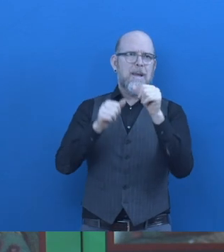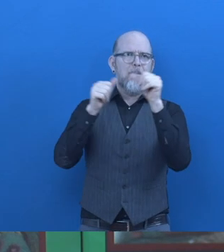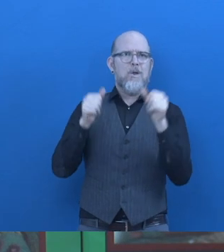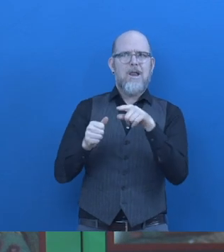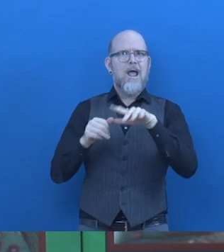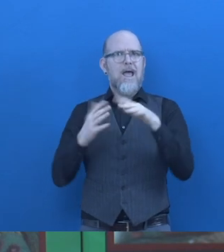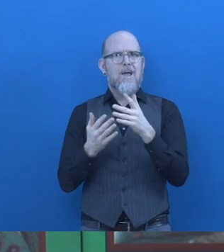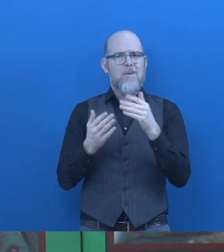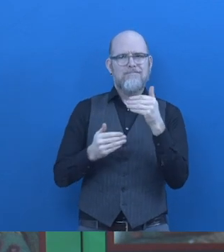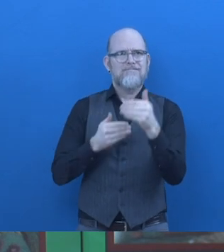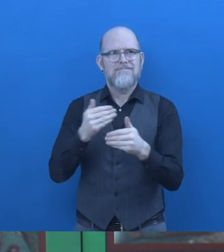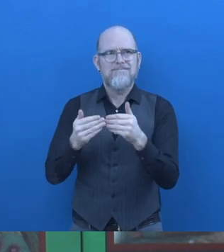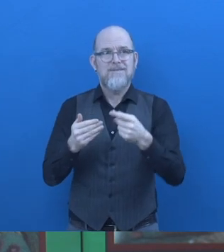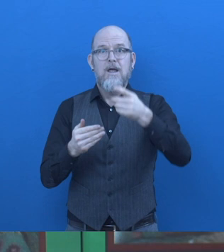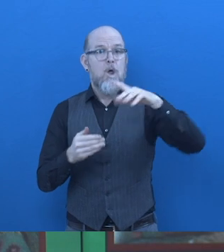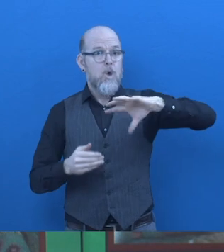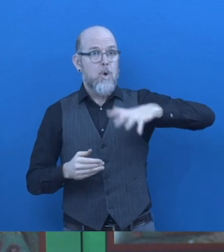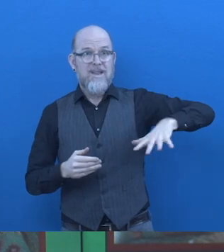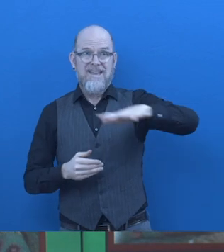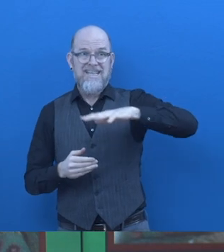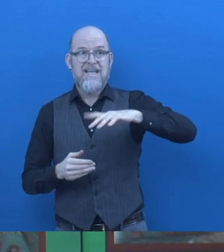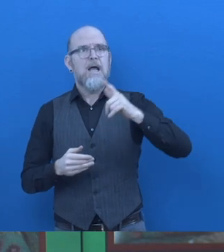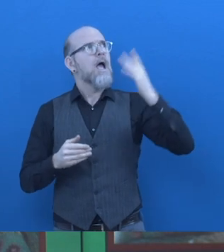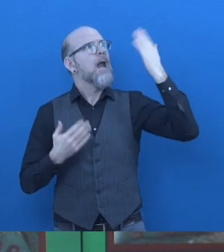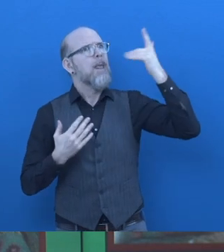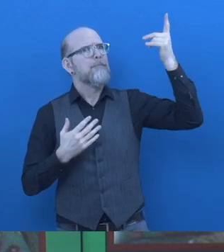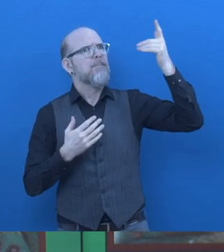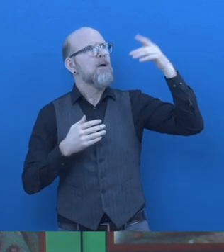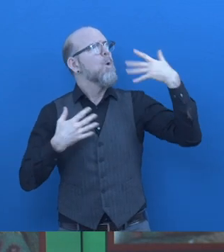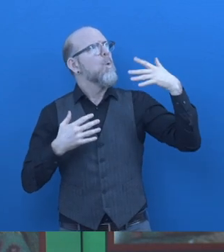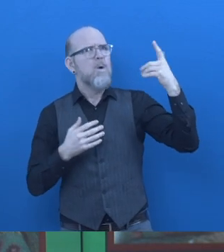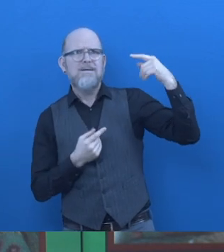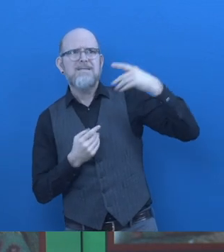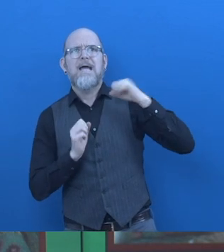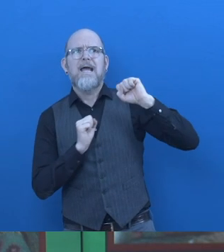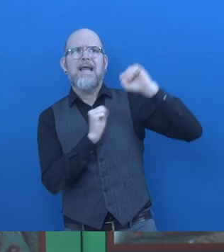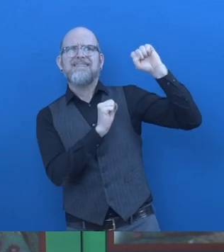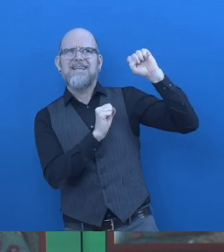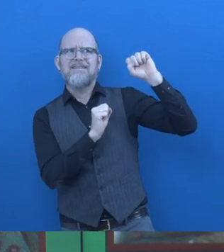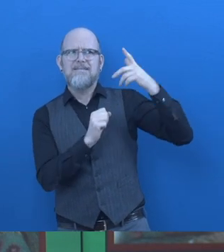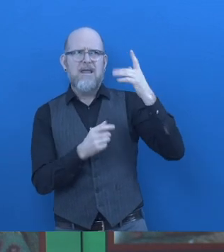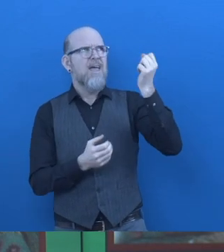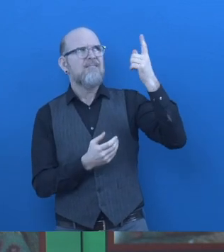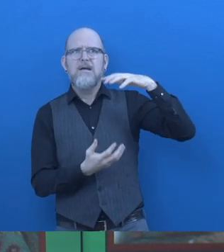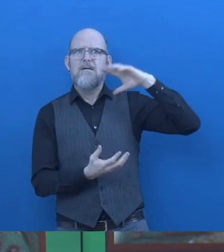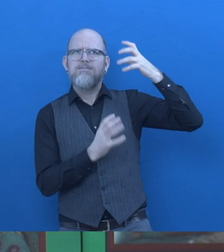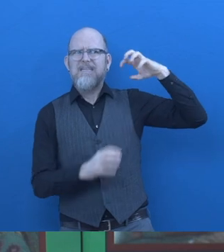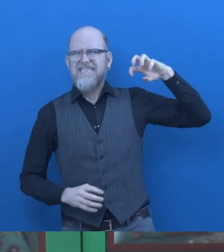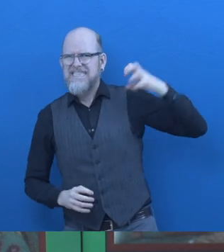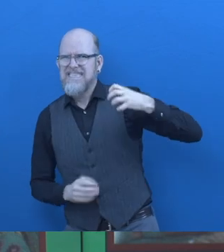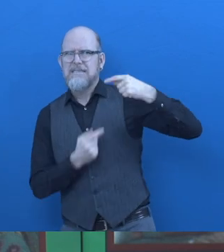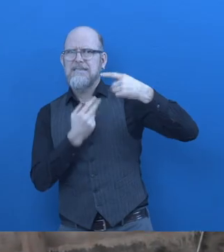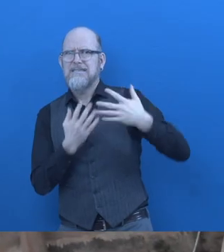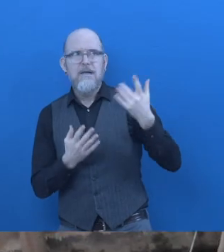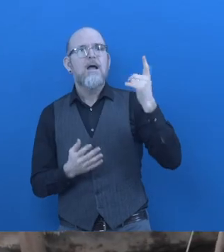where the country like who are more climate, climate resilience and climate related disaster is